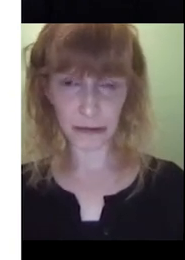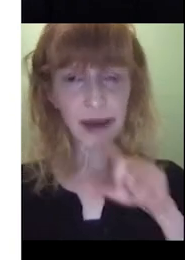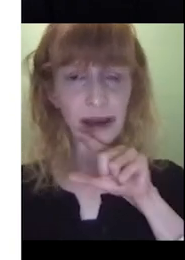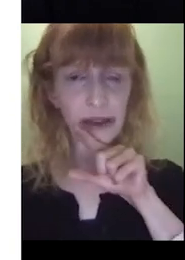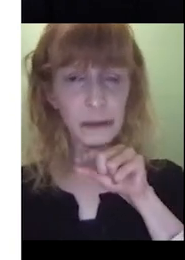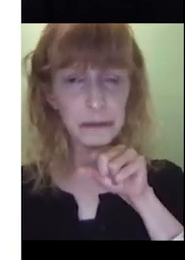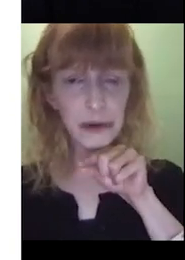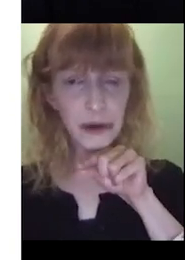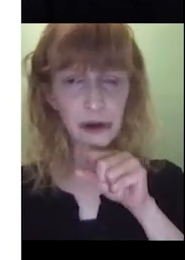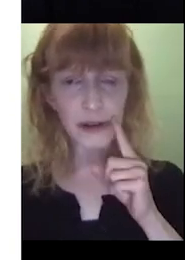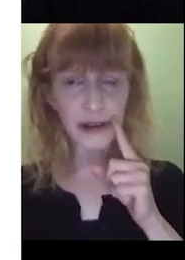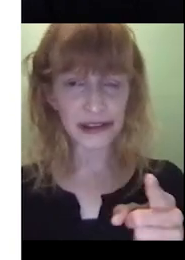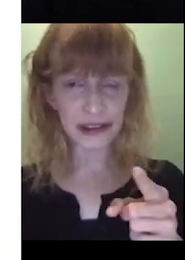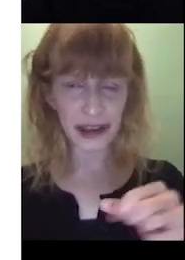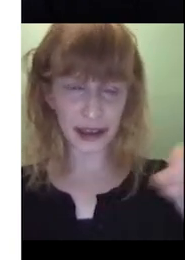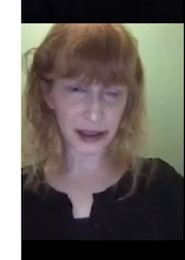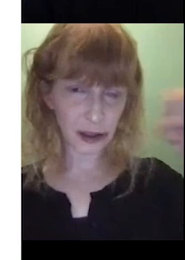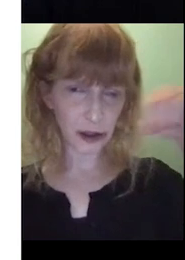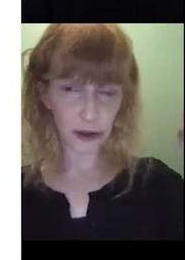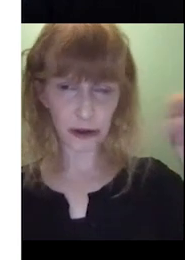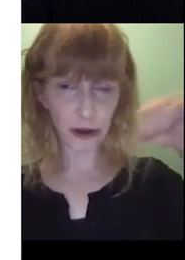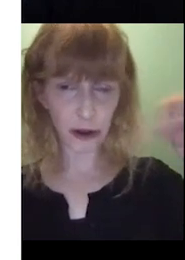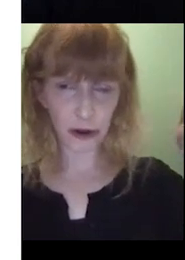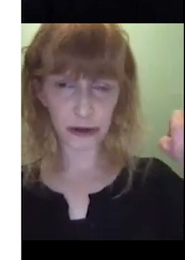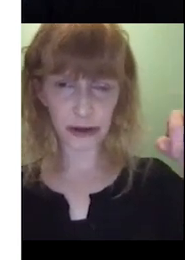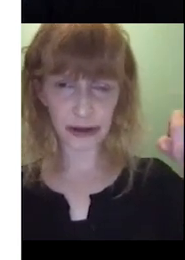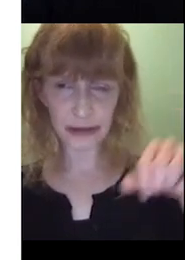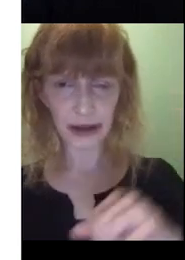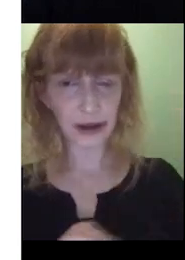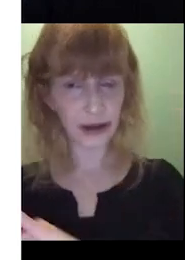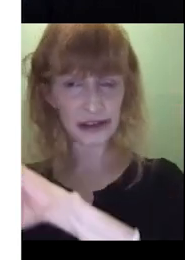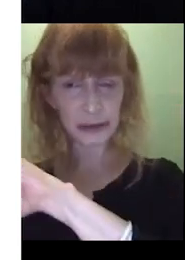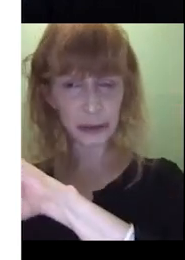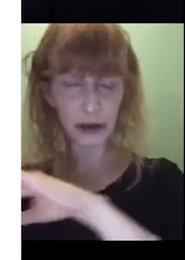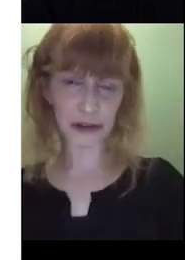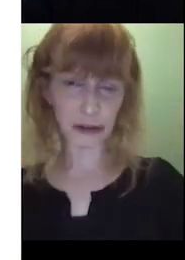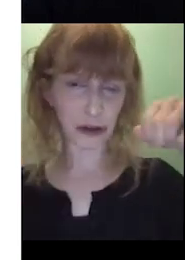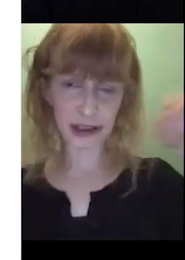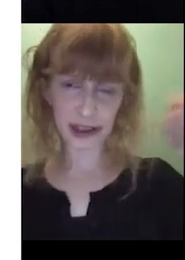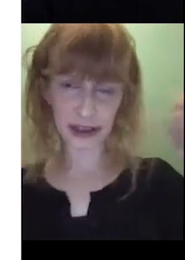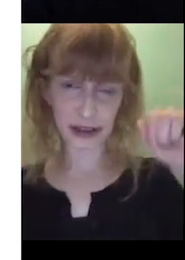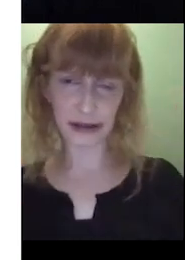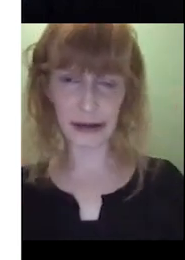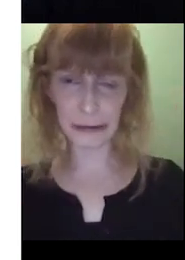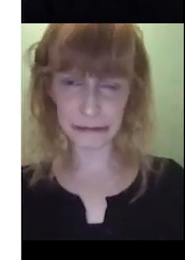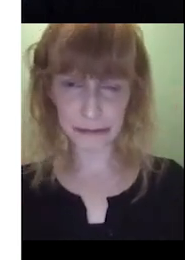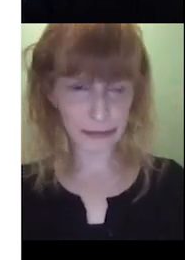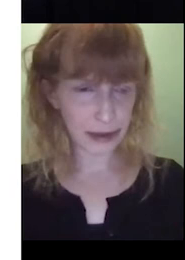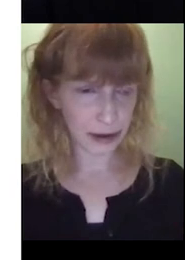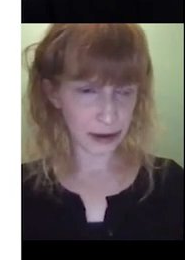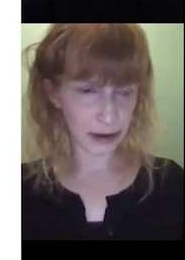Um, and the bird is saying, no, spot's not here.